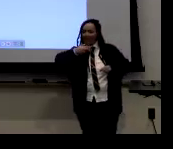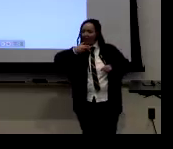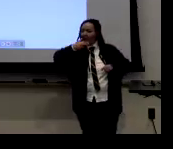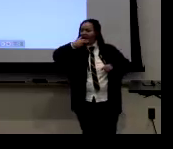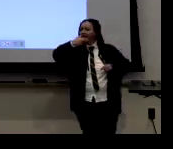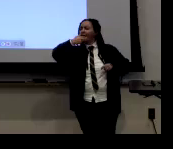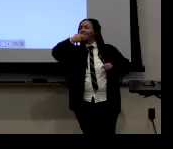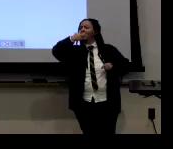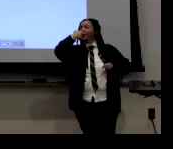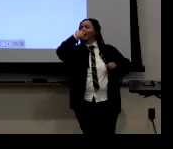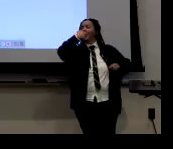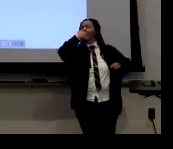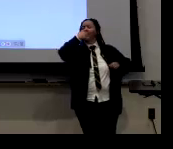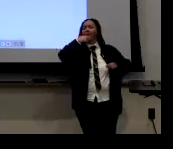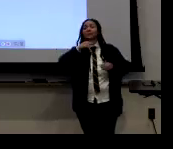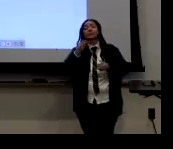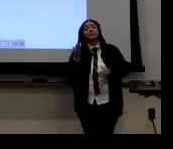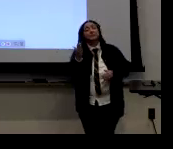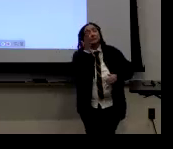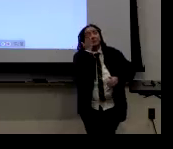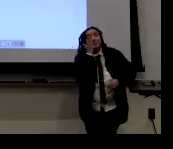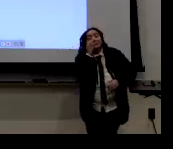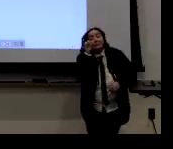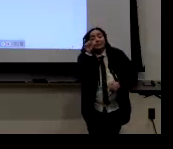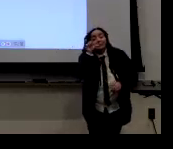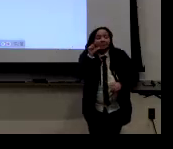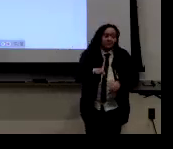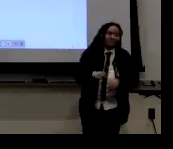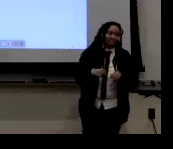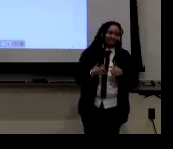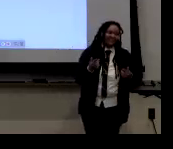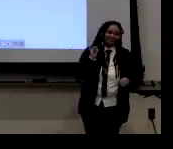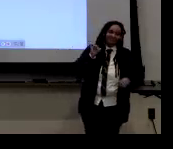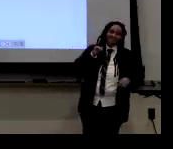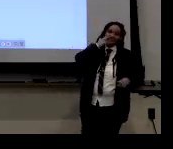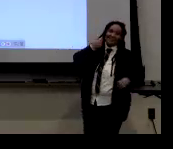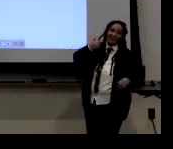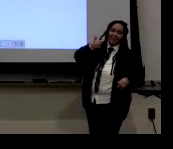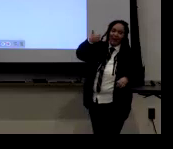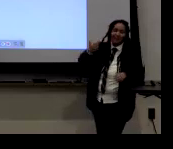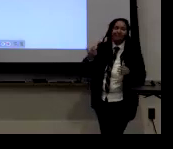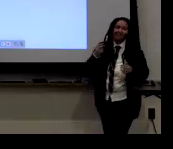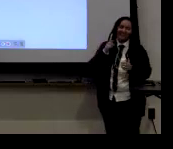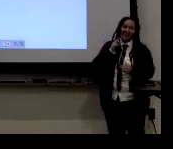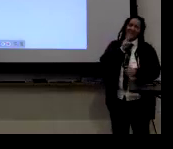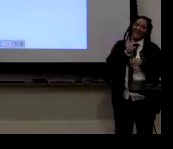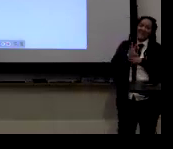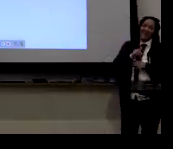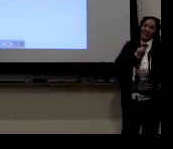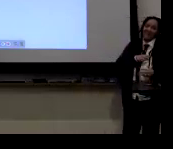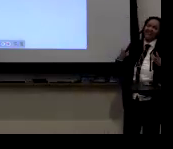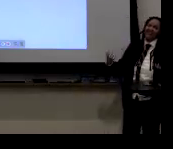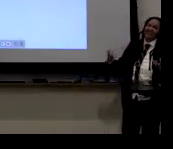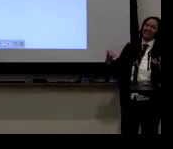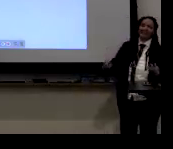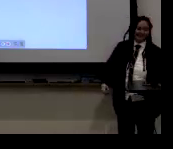you know, the signing at that moment too. And you can see it's kind of blurry as well. So that's, uh, another one of